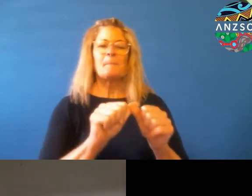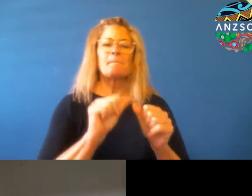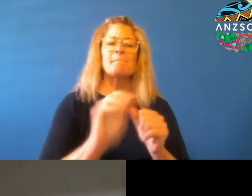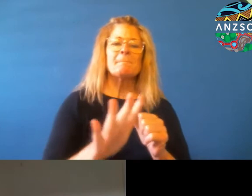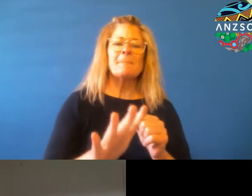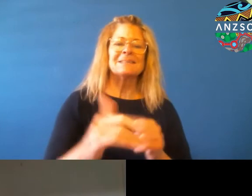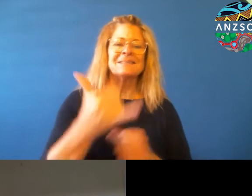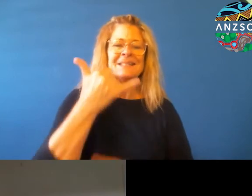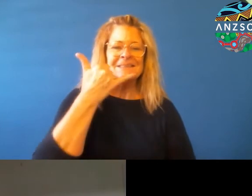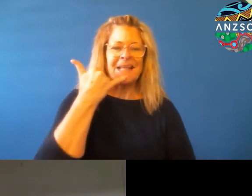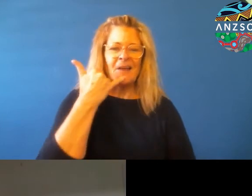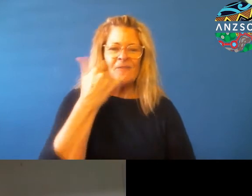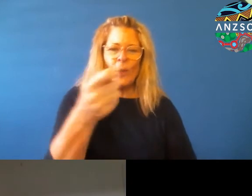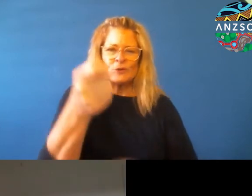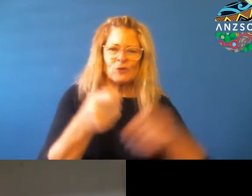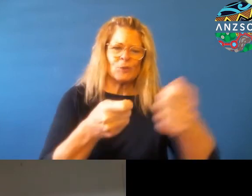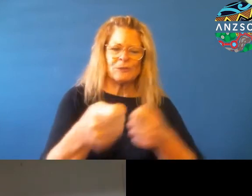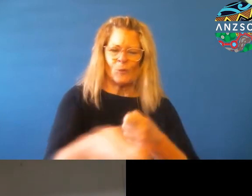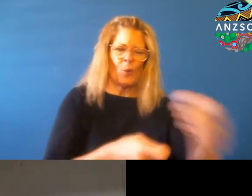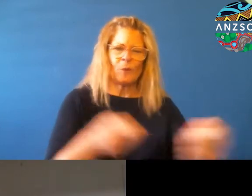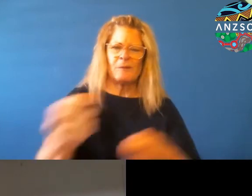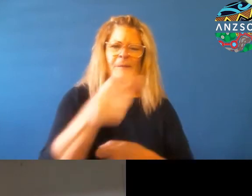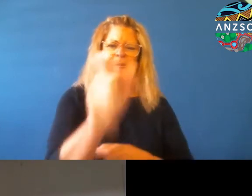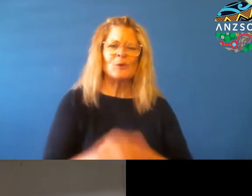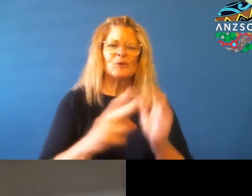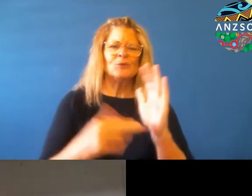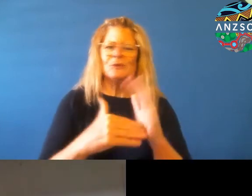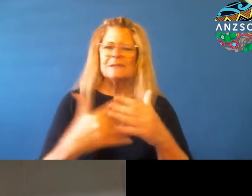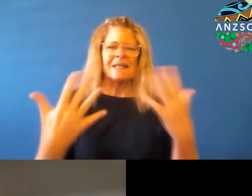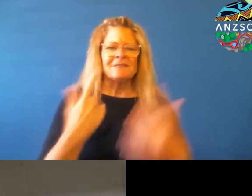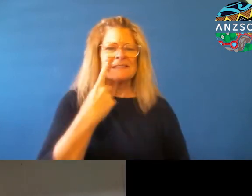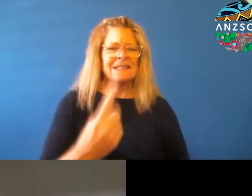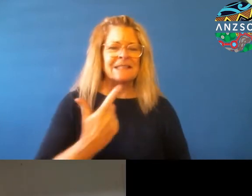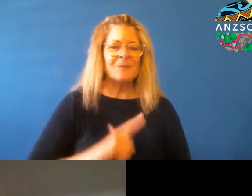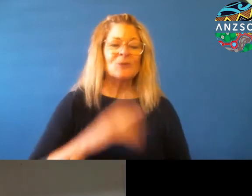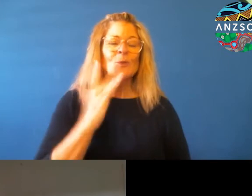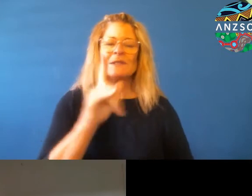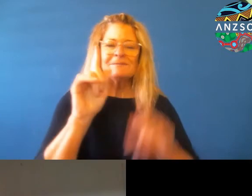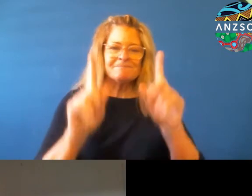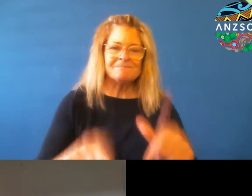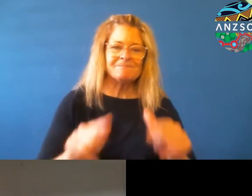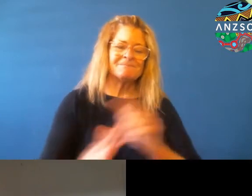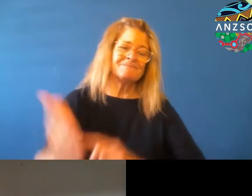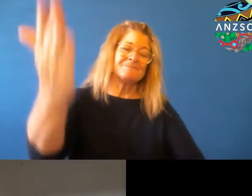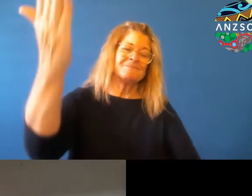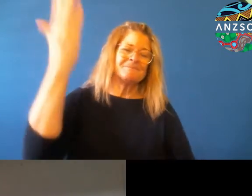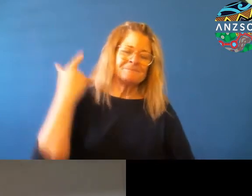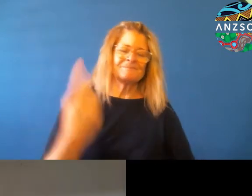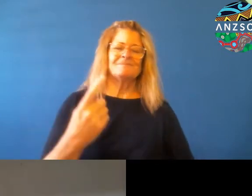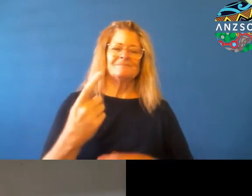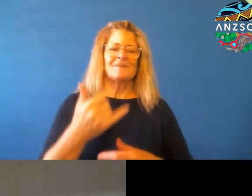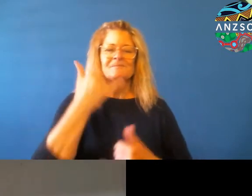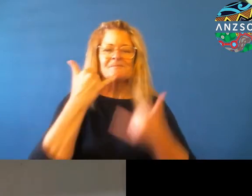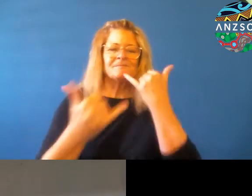switchboard operator that New Zealand has ever seen. Because when she was a humble, uh, toll operator in the